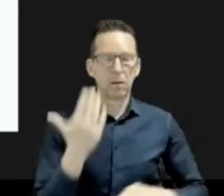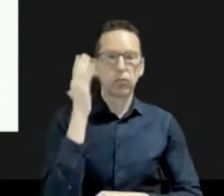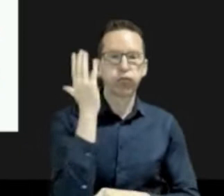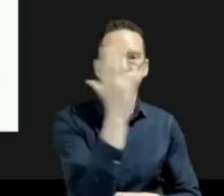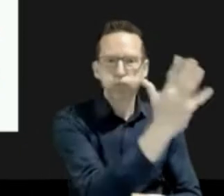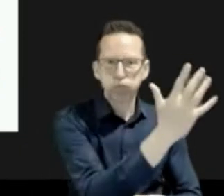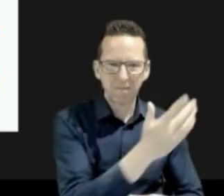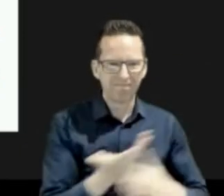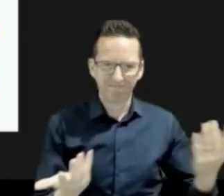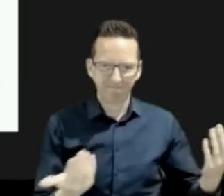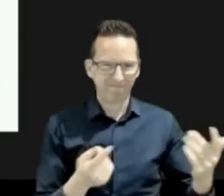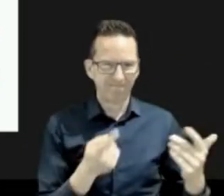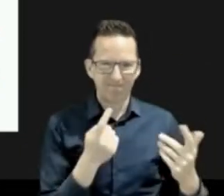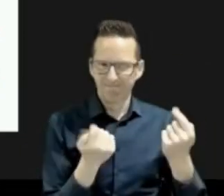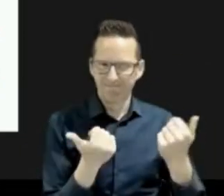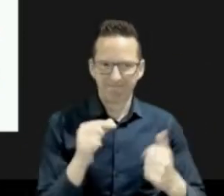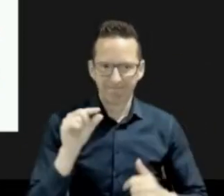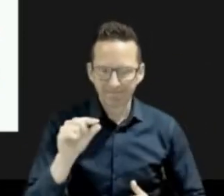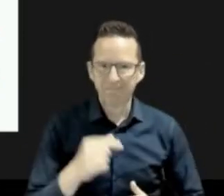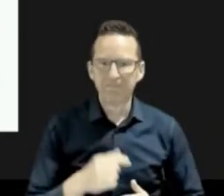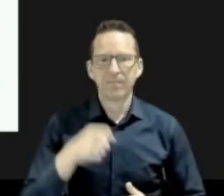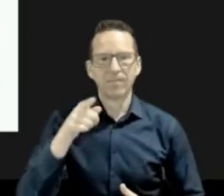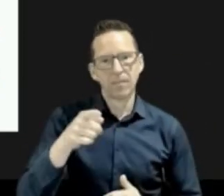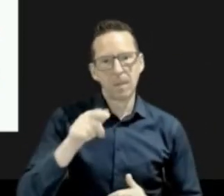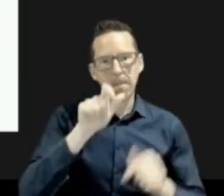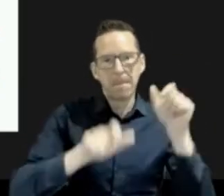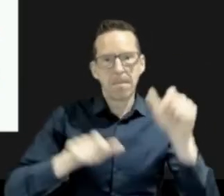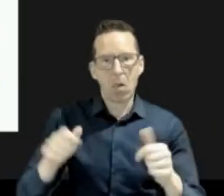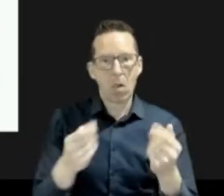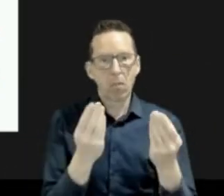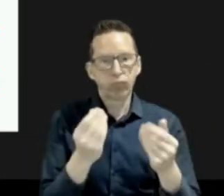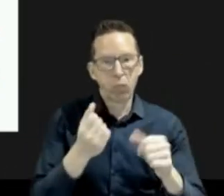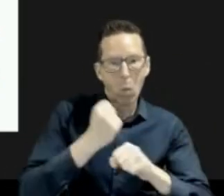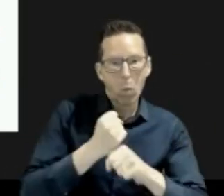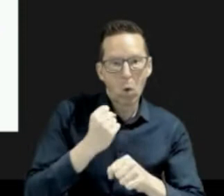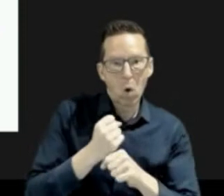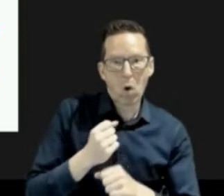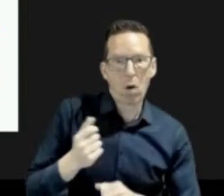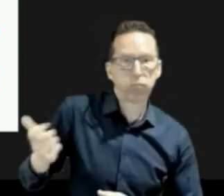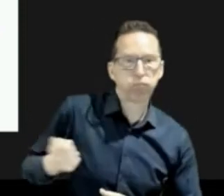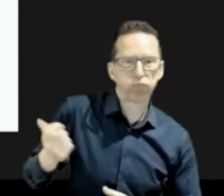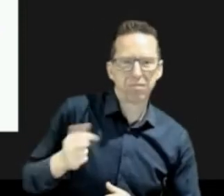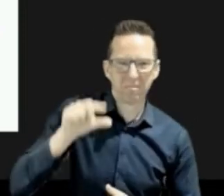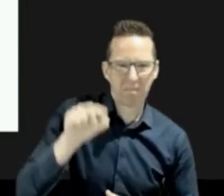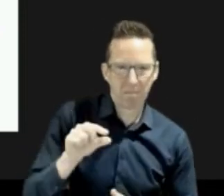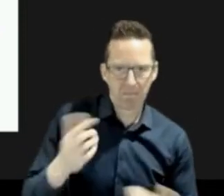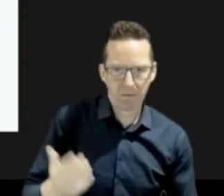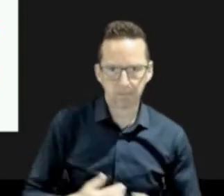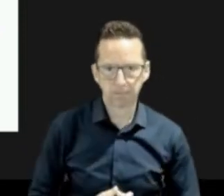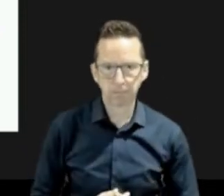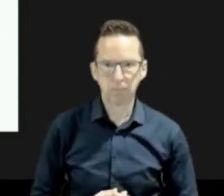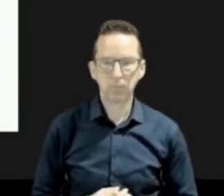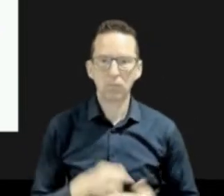In terms of extreme temperatures climatologists are calling this a one in 500 to a one in 1000 year event. Nearly